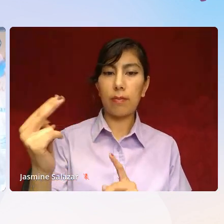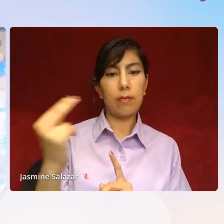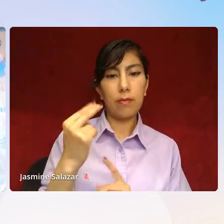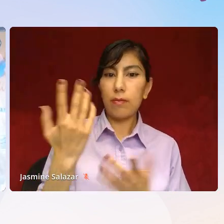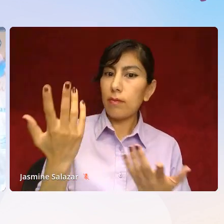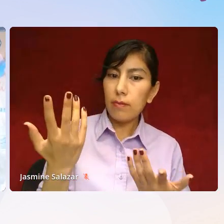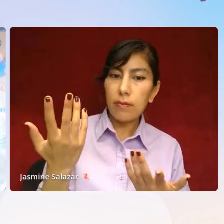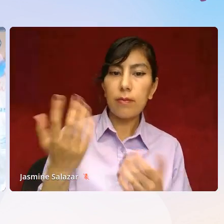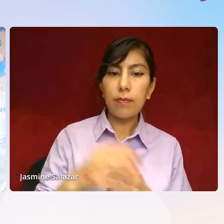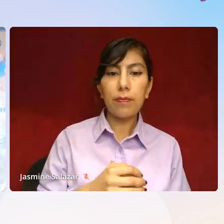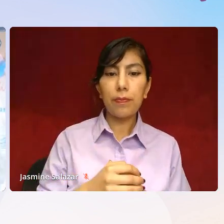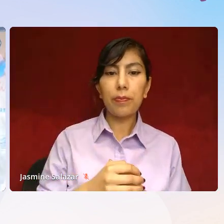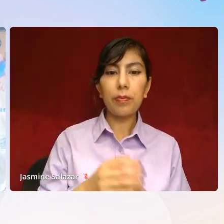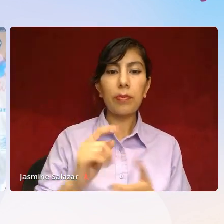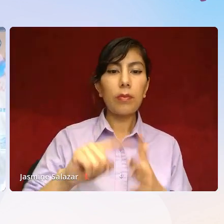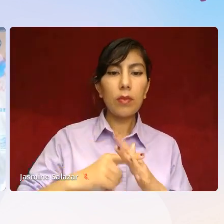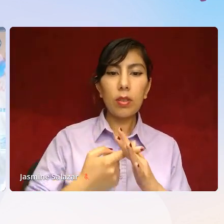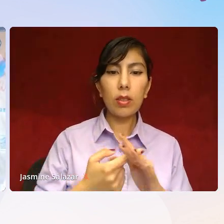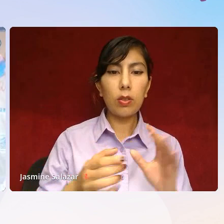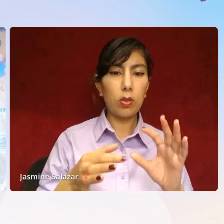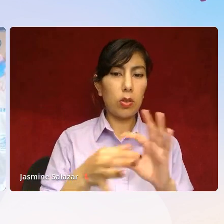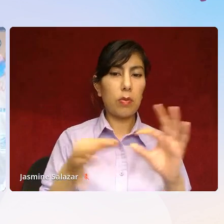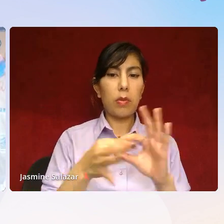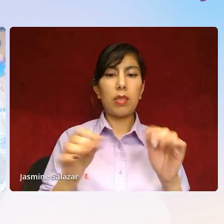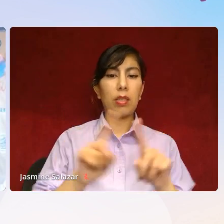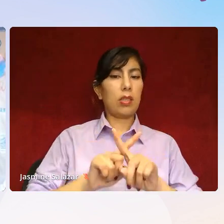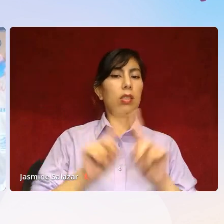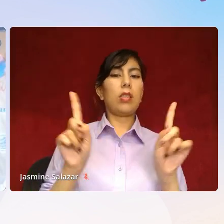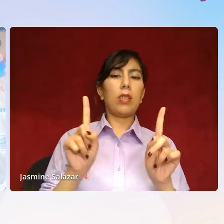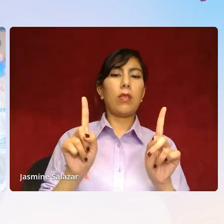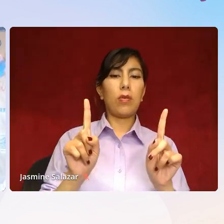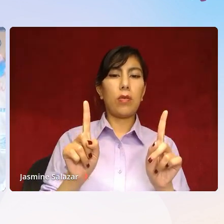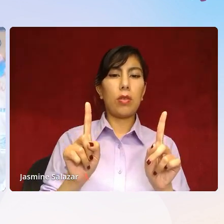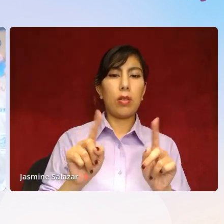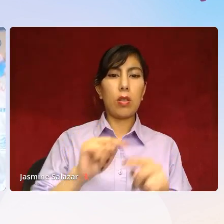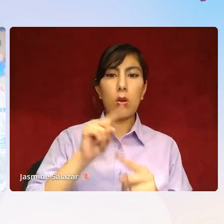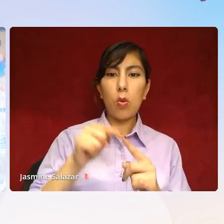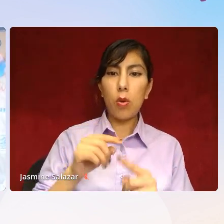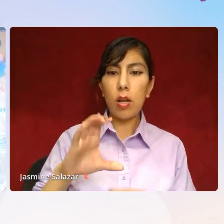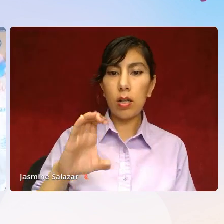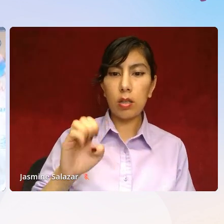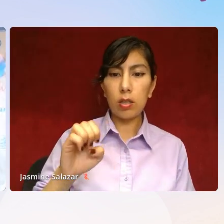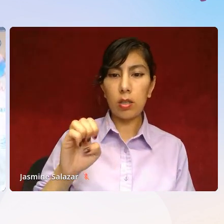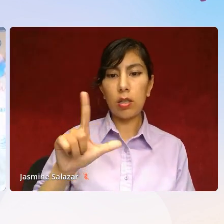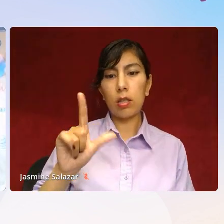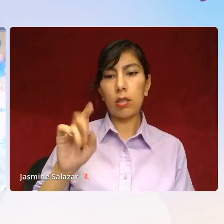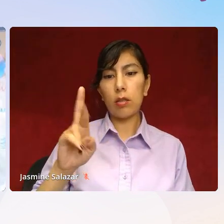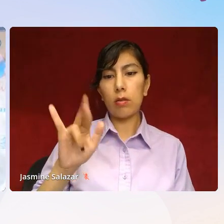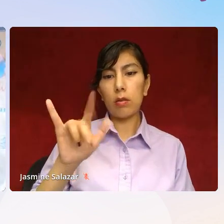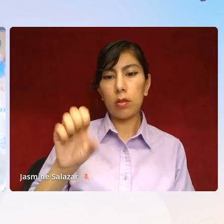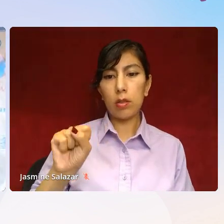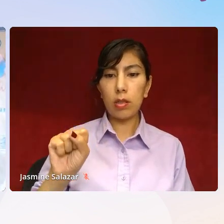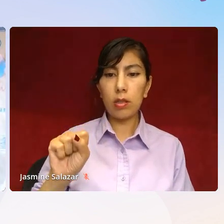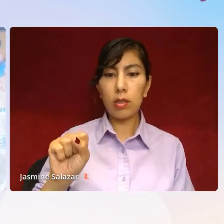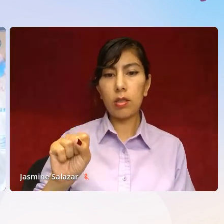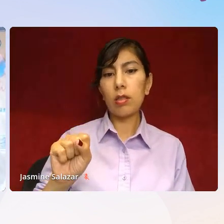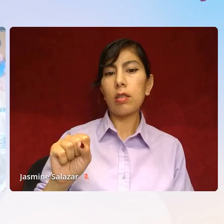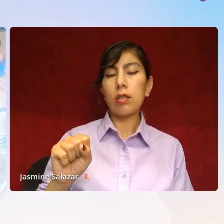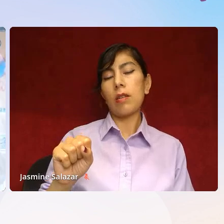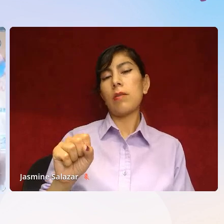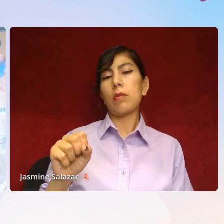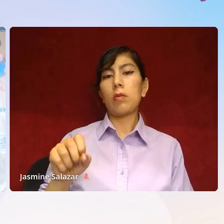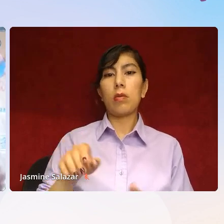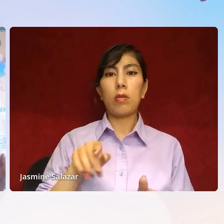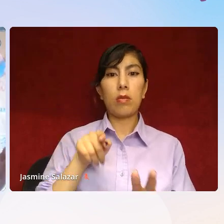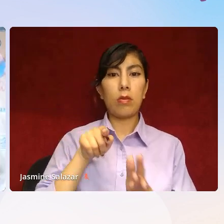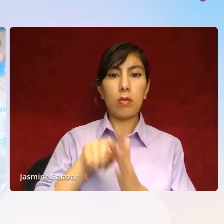and starting to message differently about like, when these celebrities die by suicide, and you hear these, like, that person's horrible, or, you